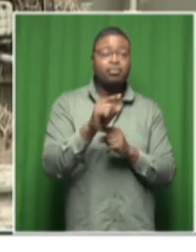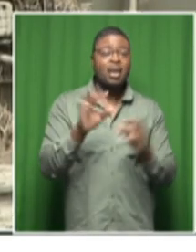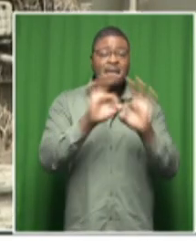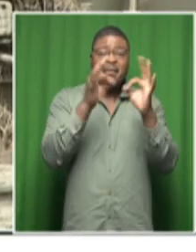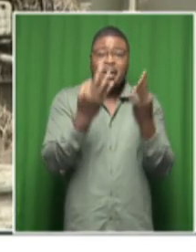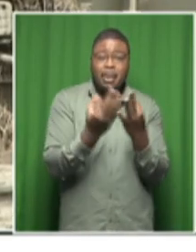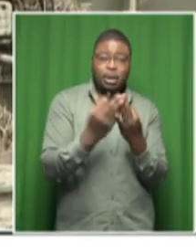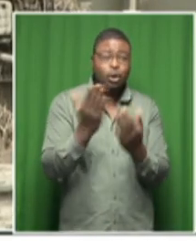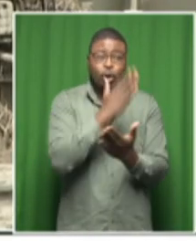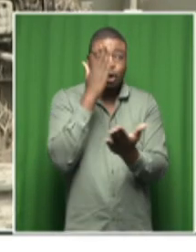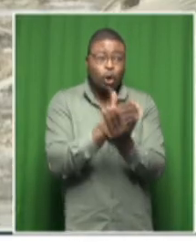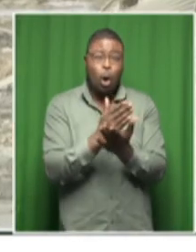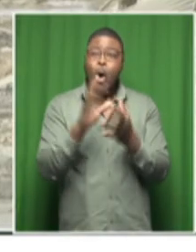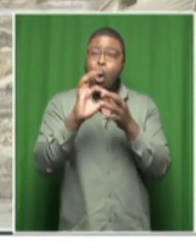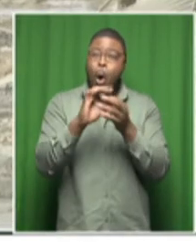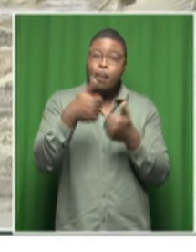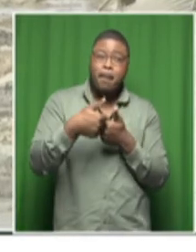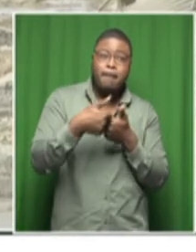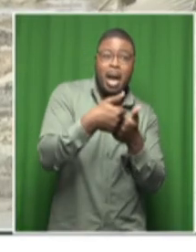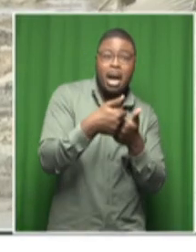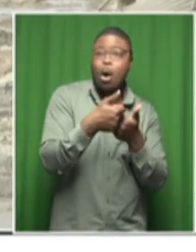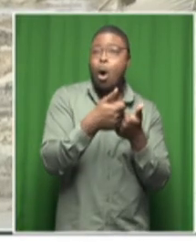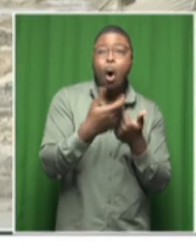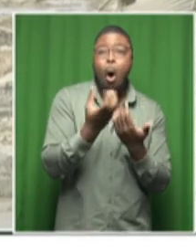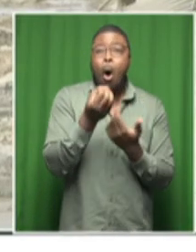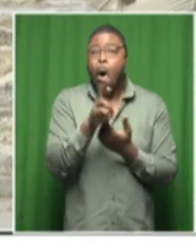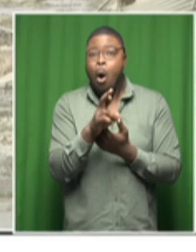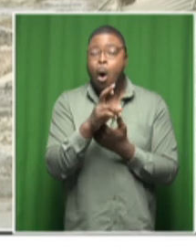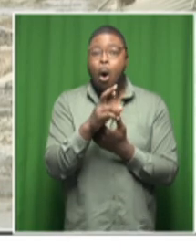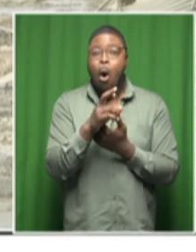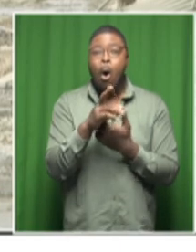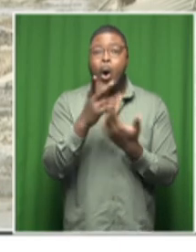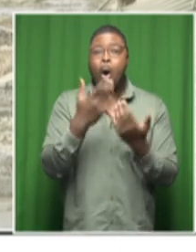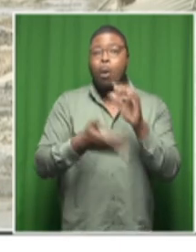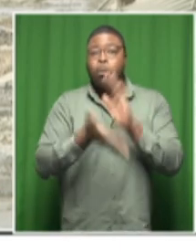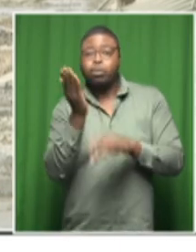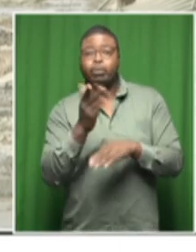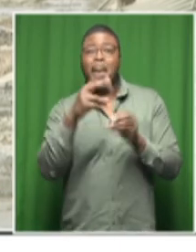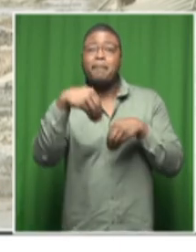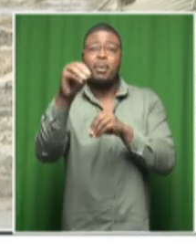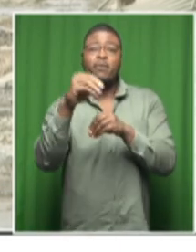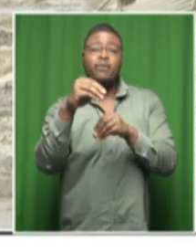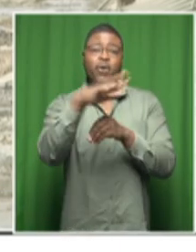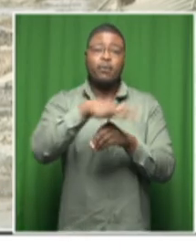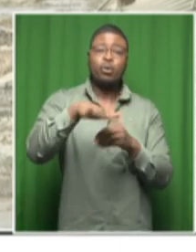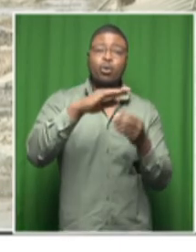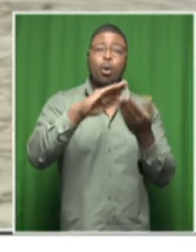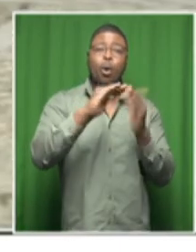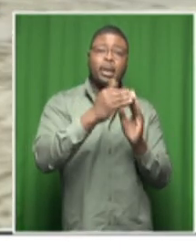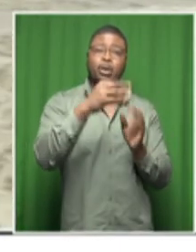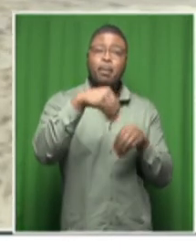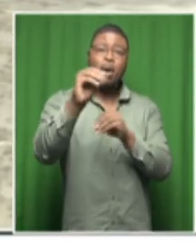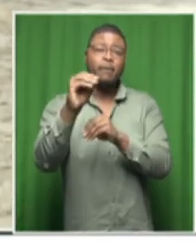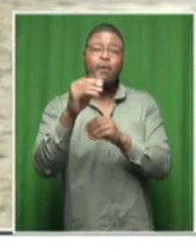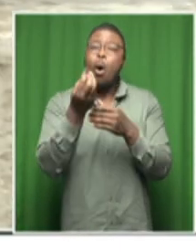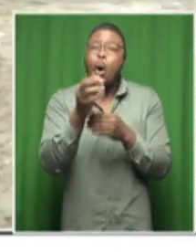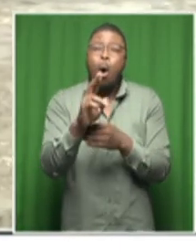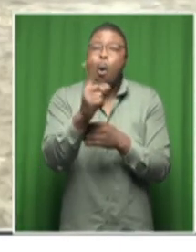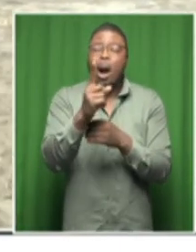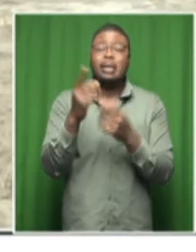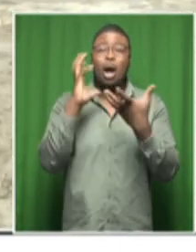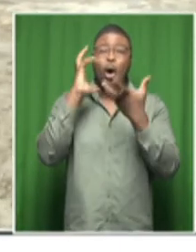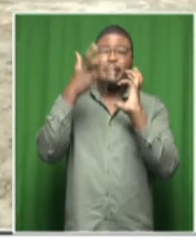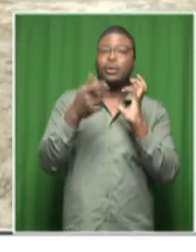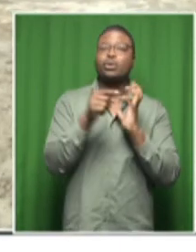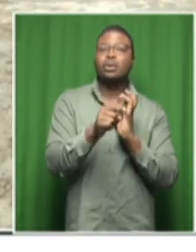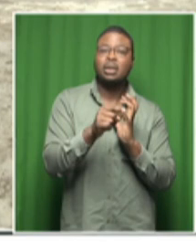because they did not uh trust any person who would say that uh if if they were to go back to